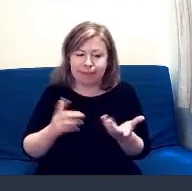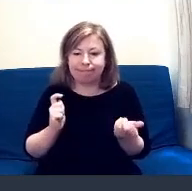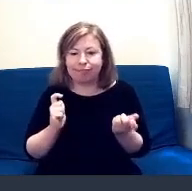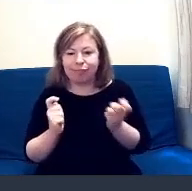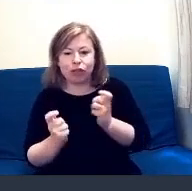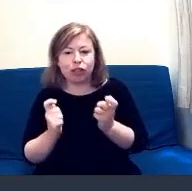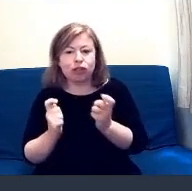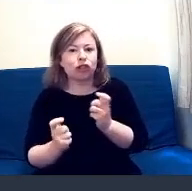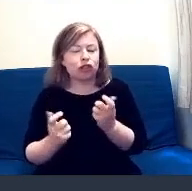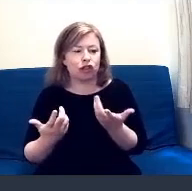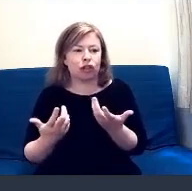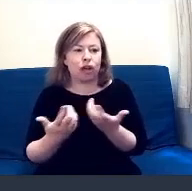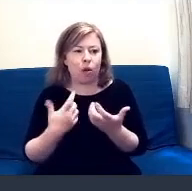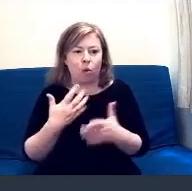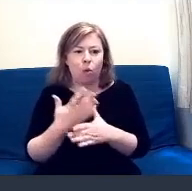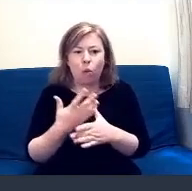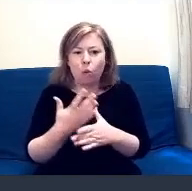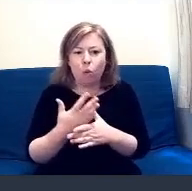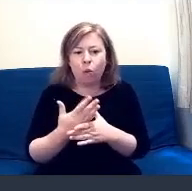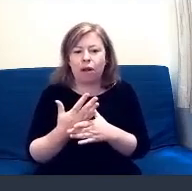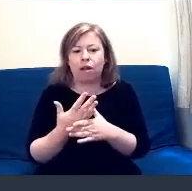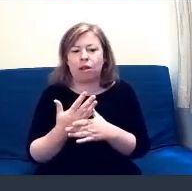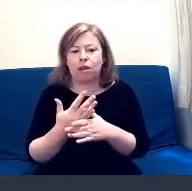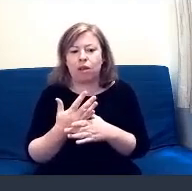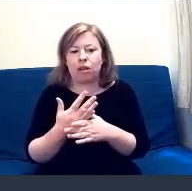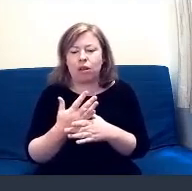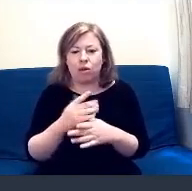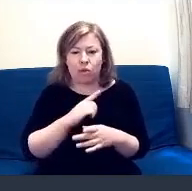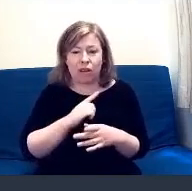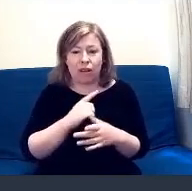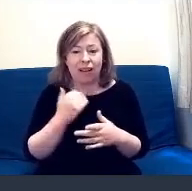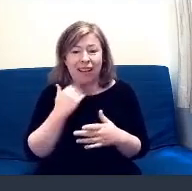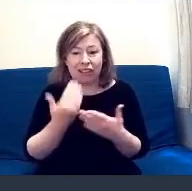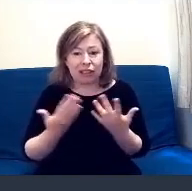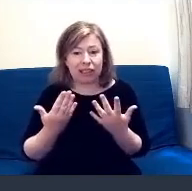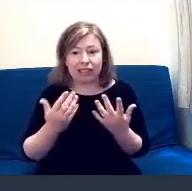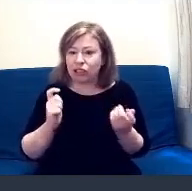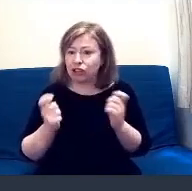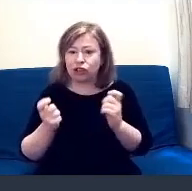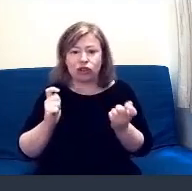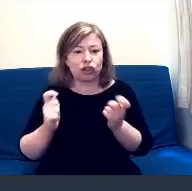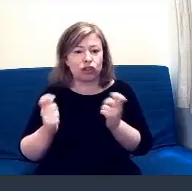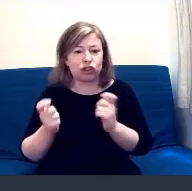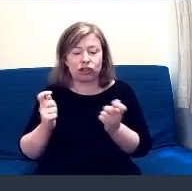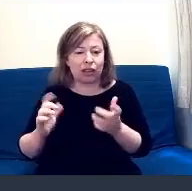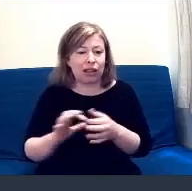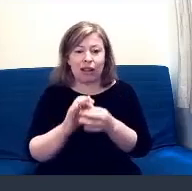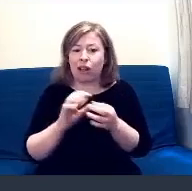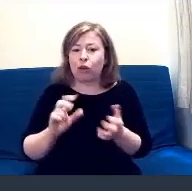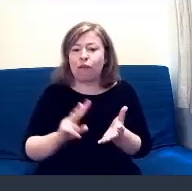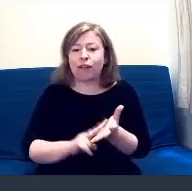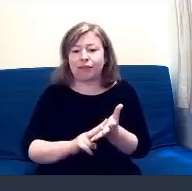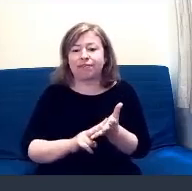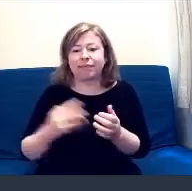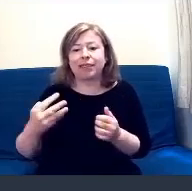to respond to the daily change being brought about by the COVID-19. So communication is very,